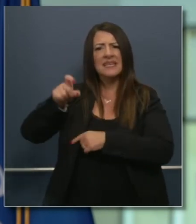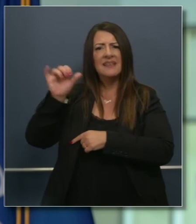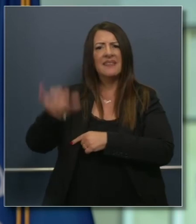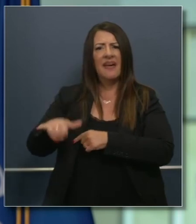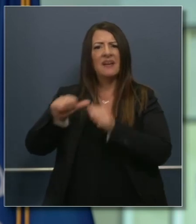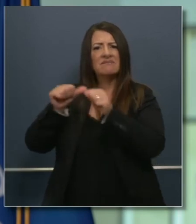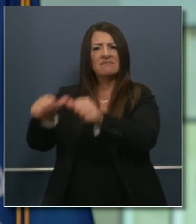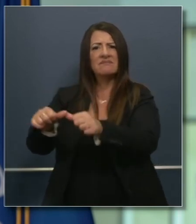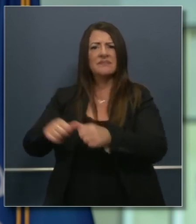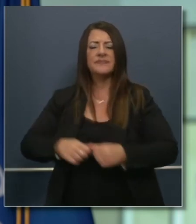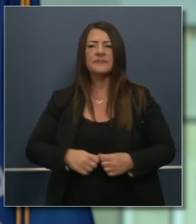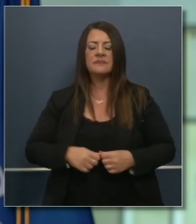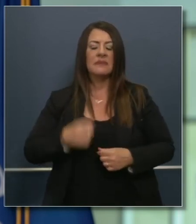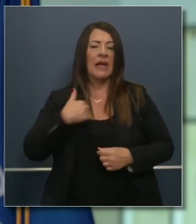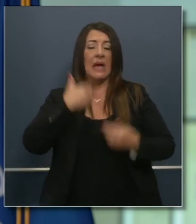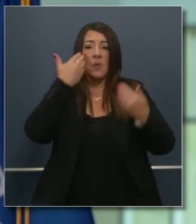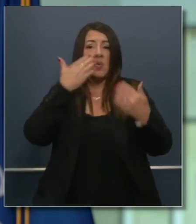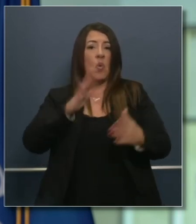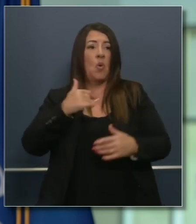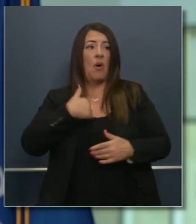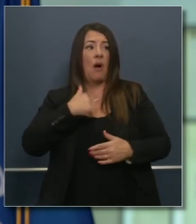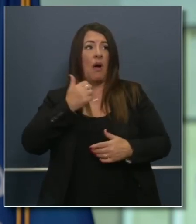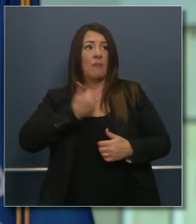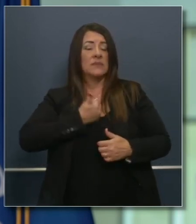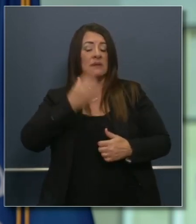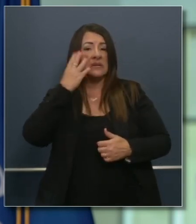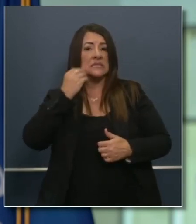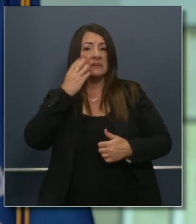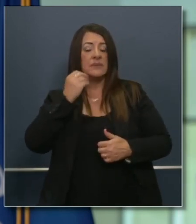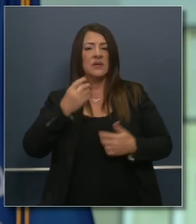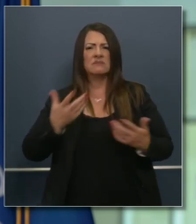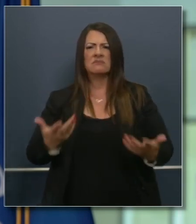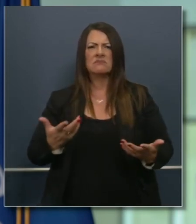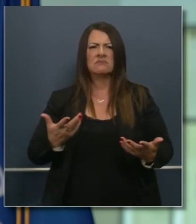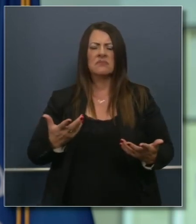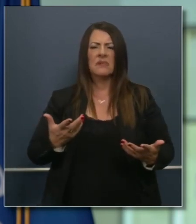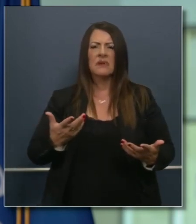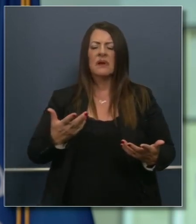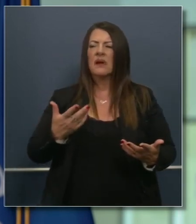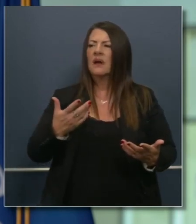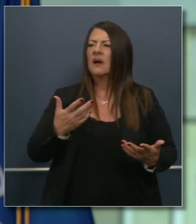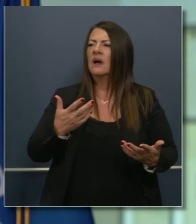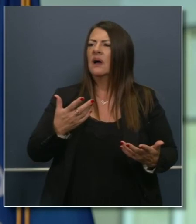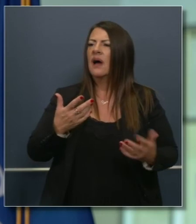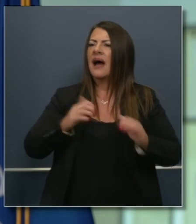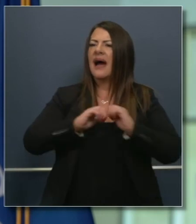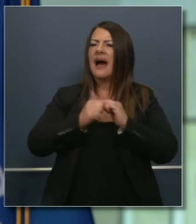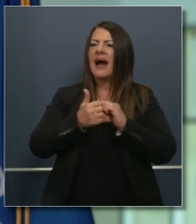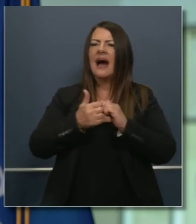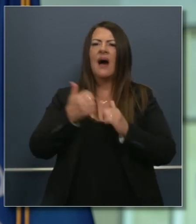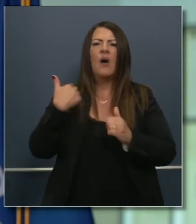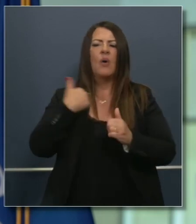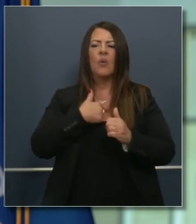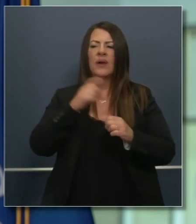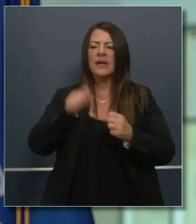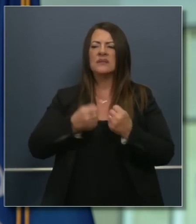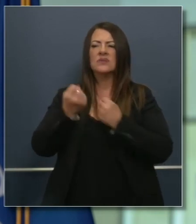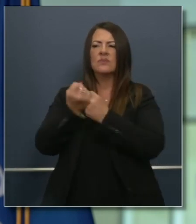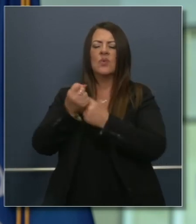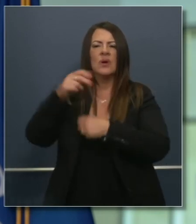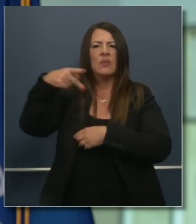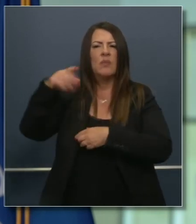this in my lifetime. I don't know that any of us have, the weaponization of sorts of our postal system.